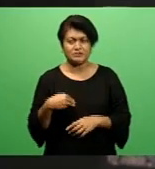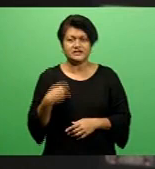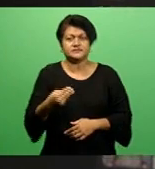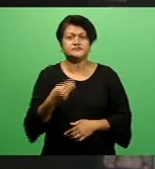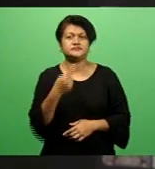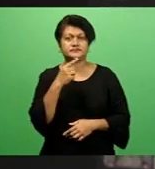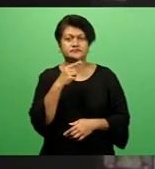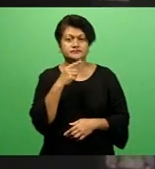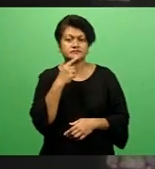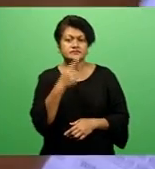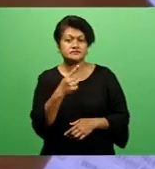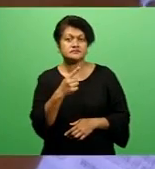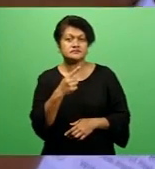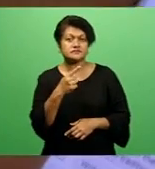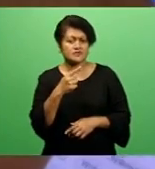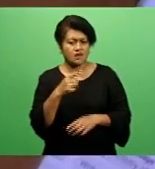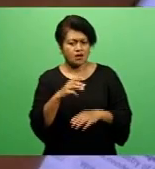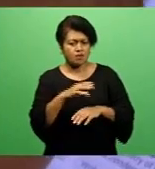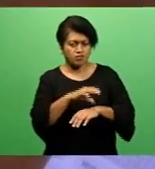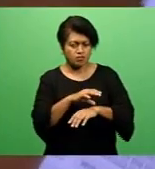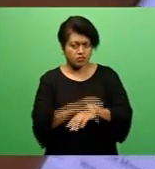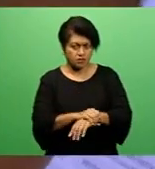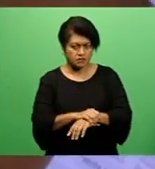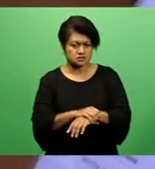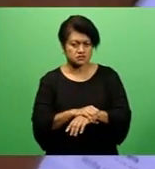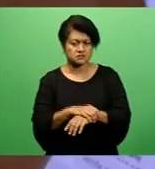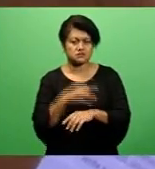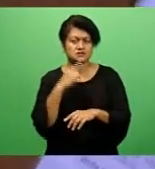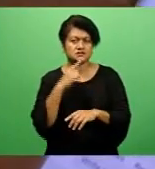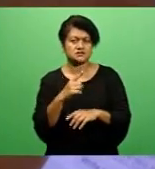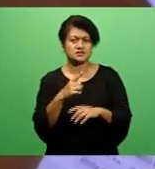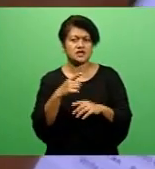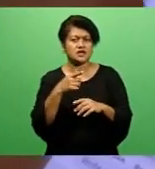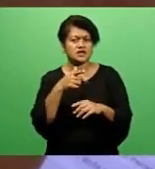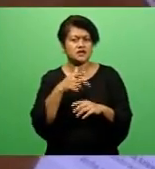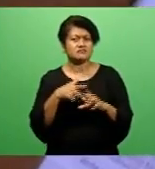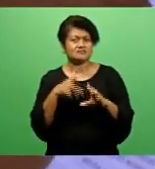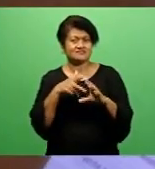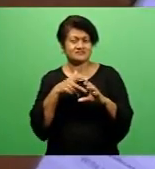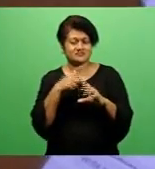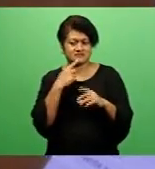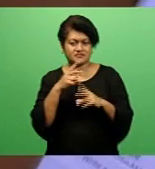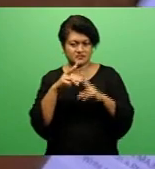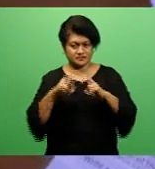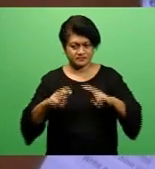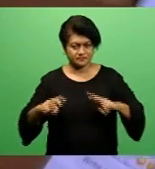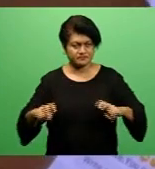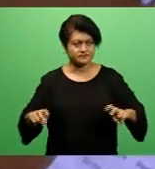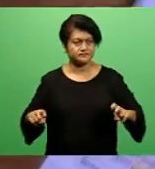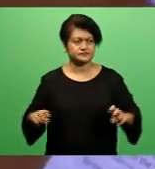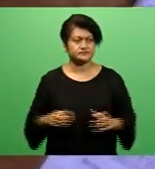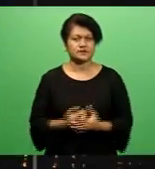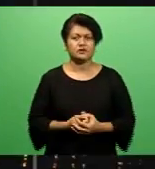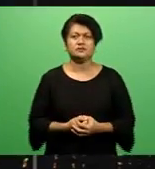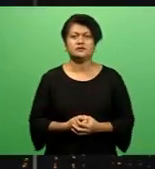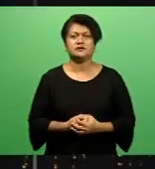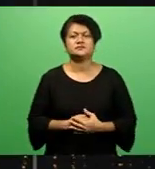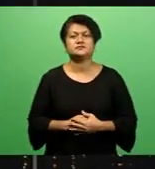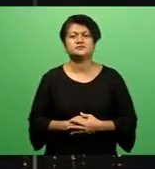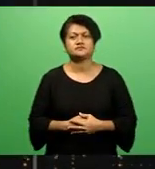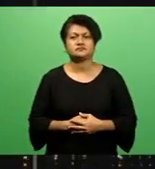filed a report with the Fiji police force and the Cybercrime Unit for investigation. Philippe Naikasso, FBC News.